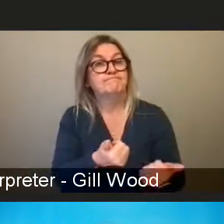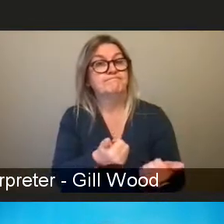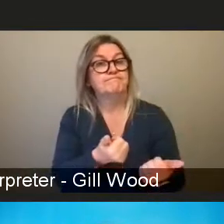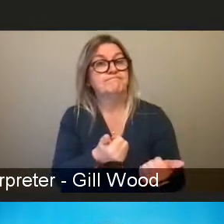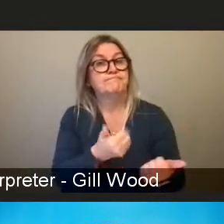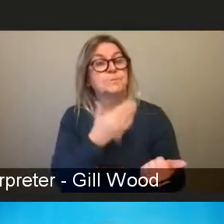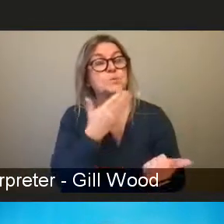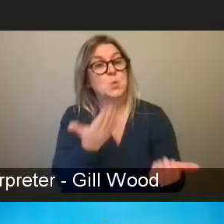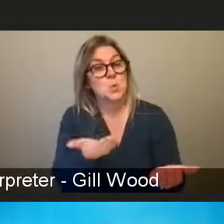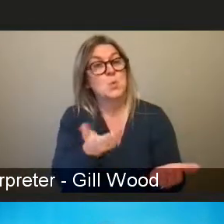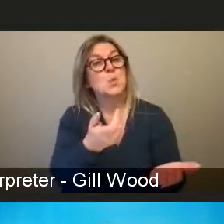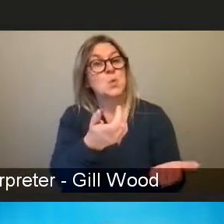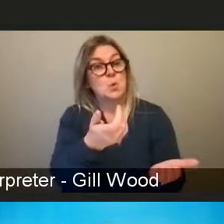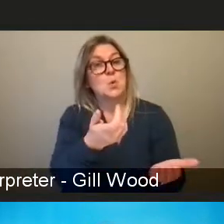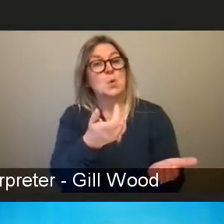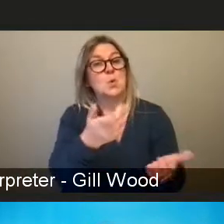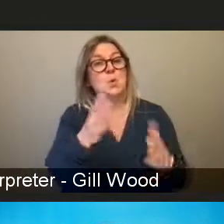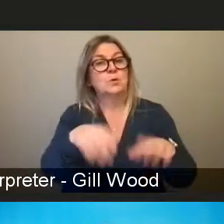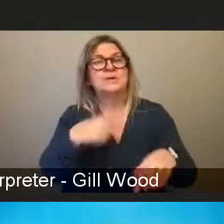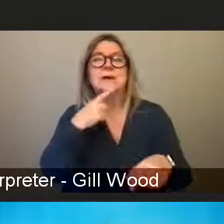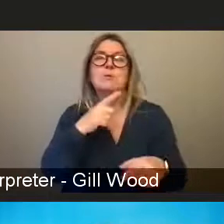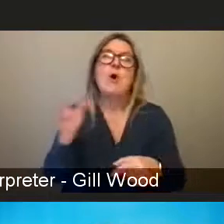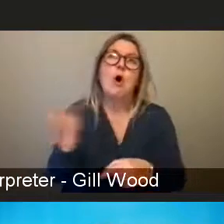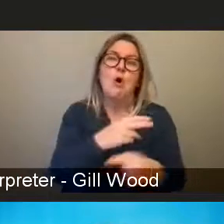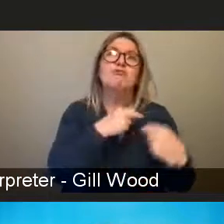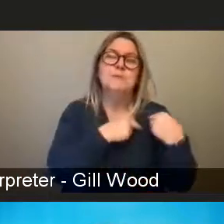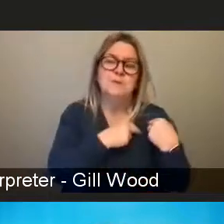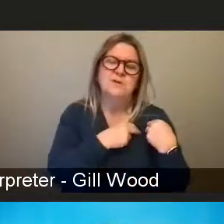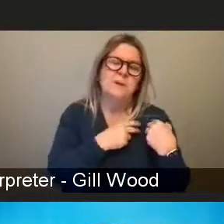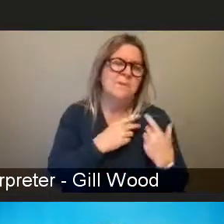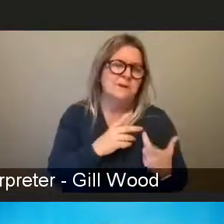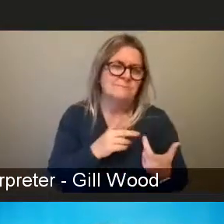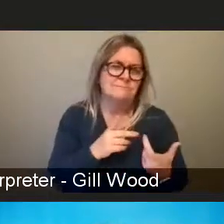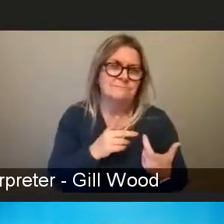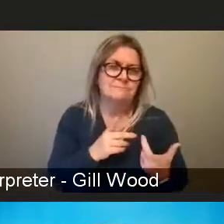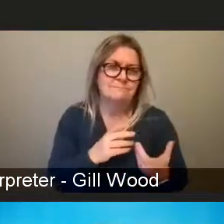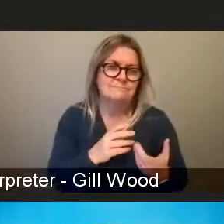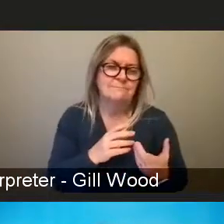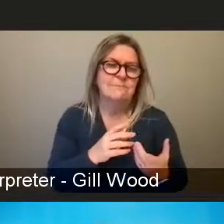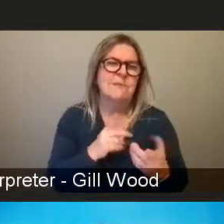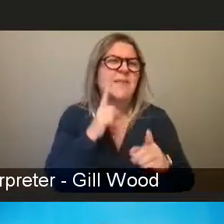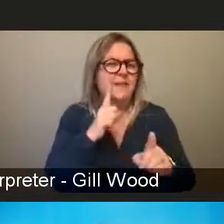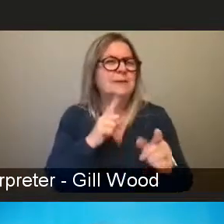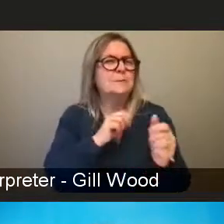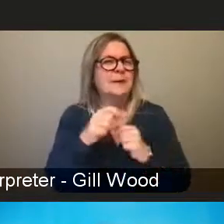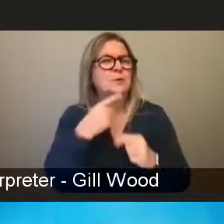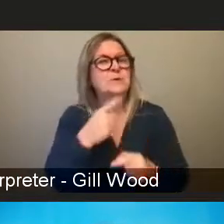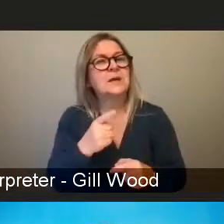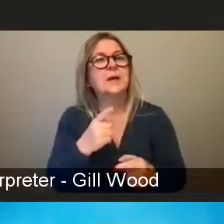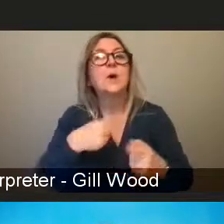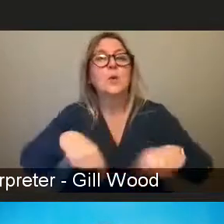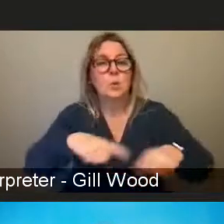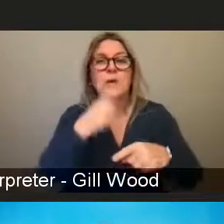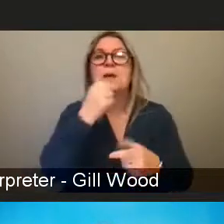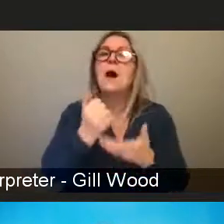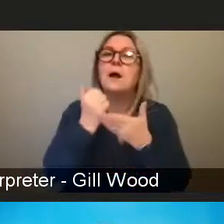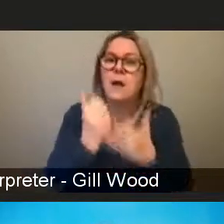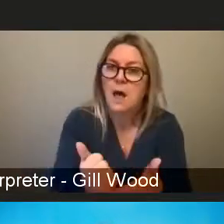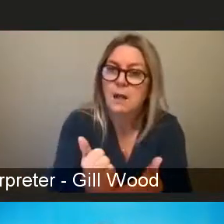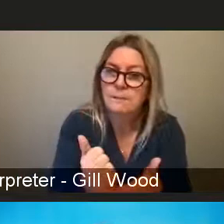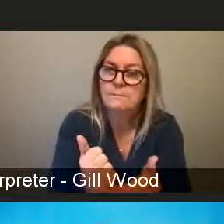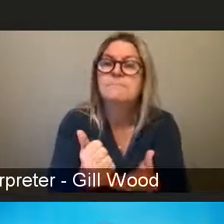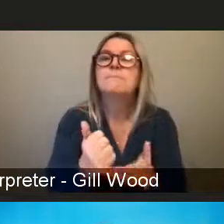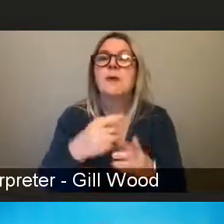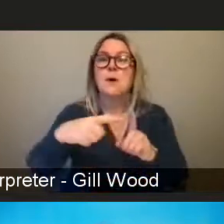So rather than saying we're all implicated let me say that differently let me say we can all help with that we've all got a positive role to